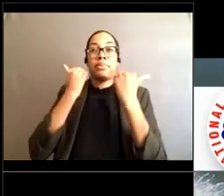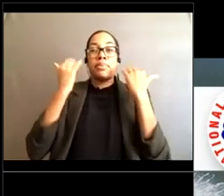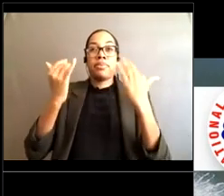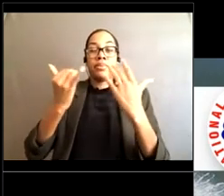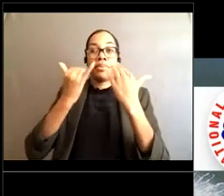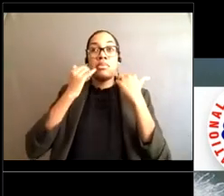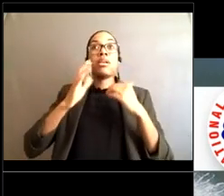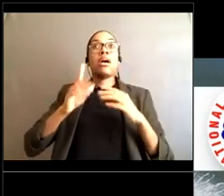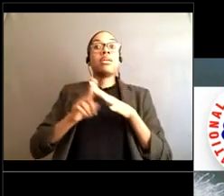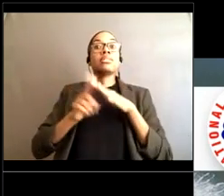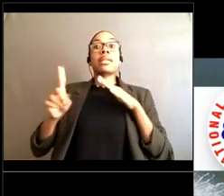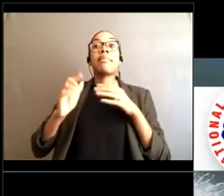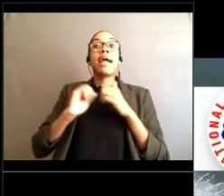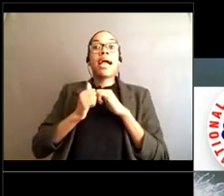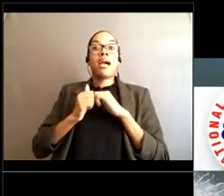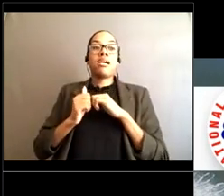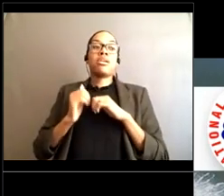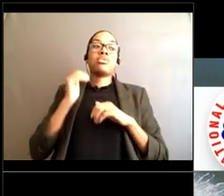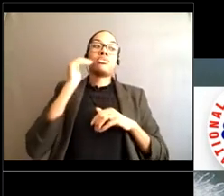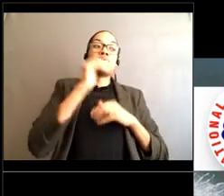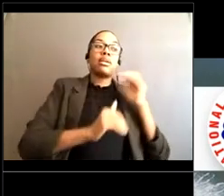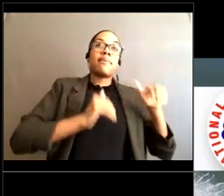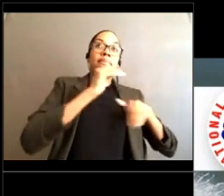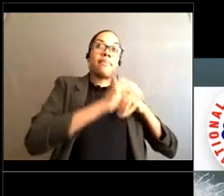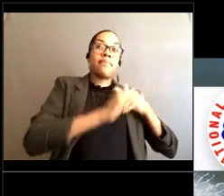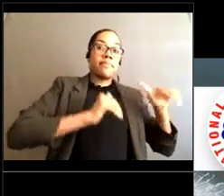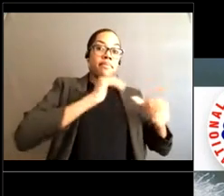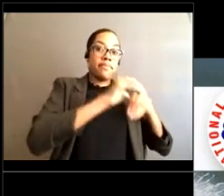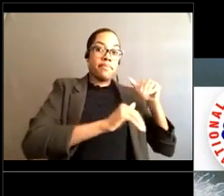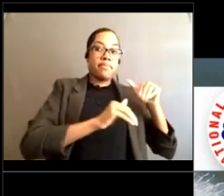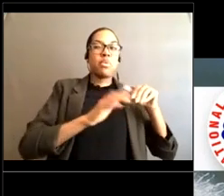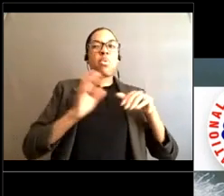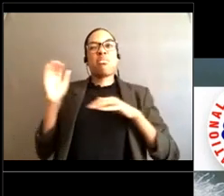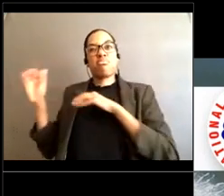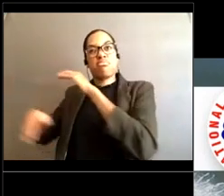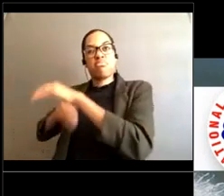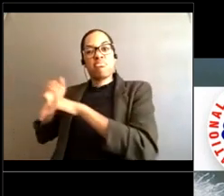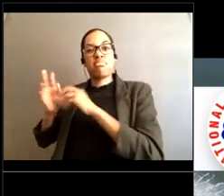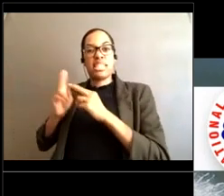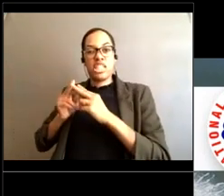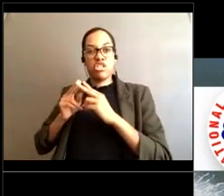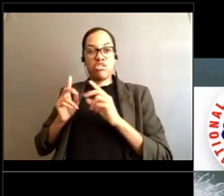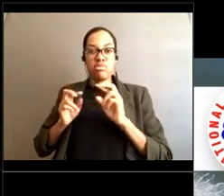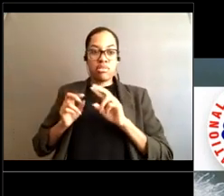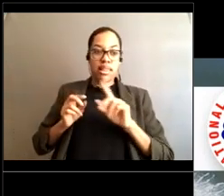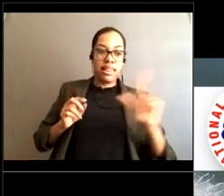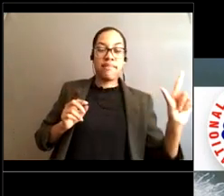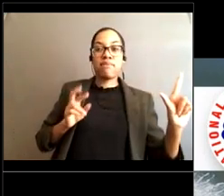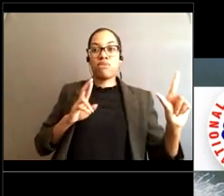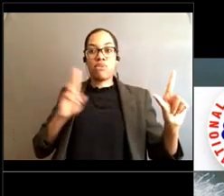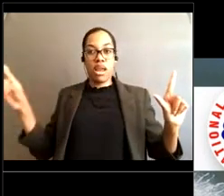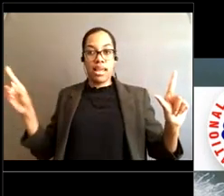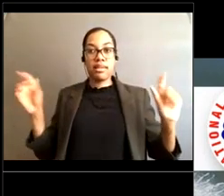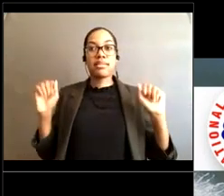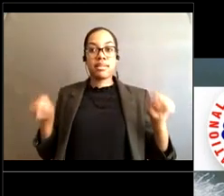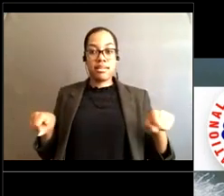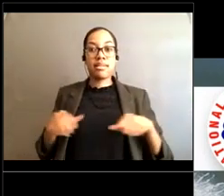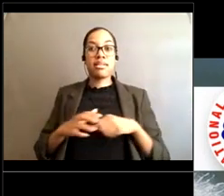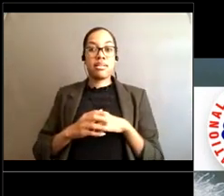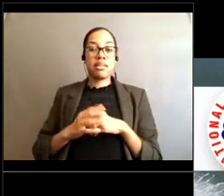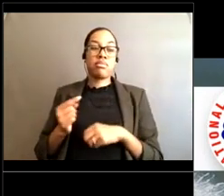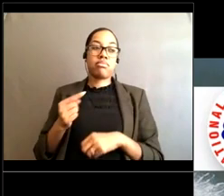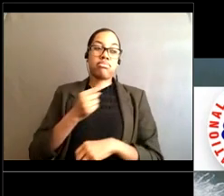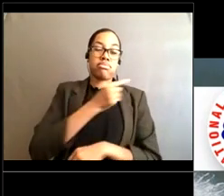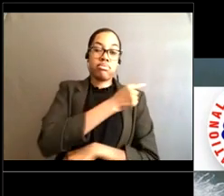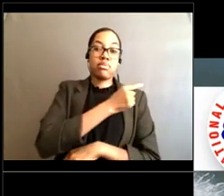escape that if you swim to the right or to the left further off the shore But once you start swimming back